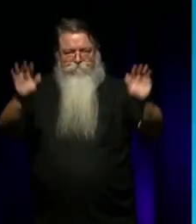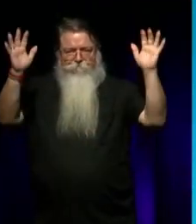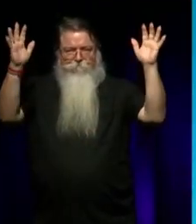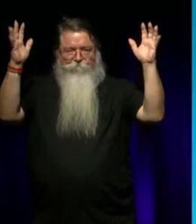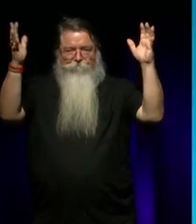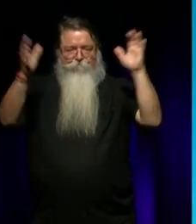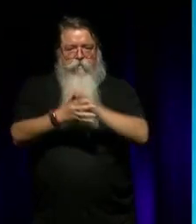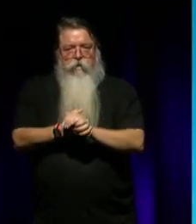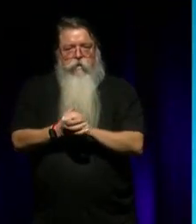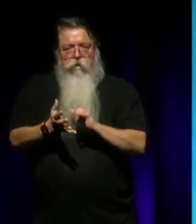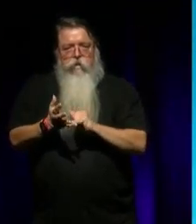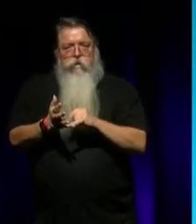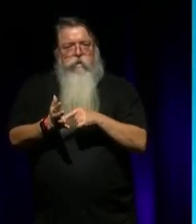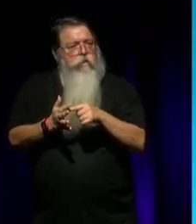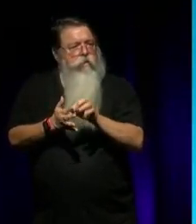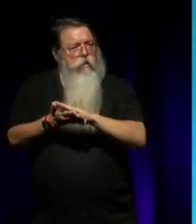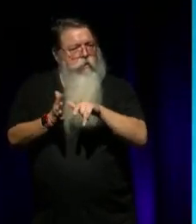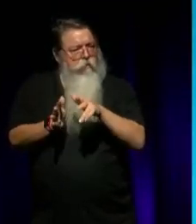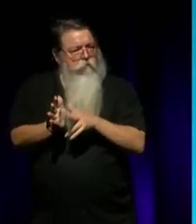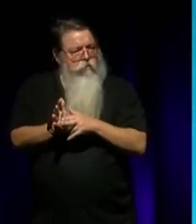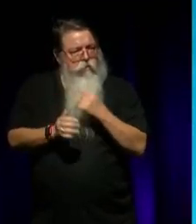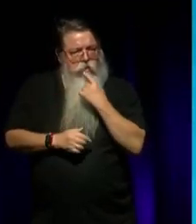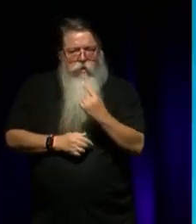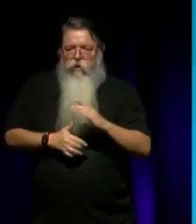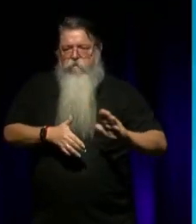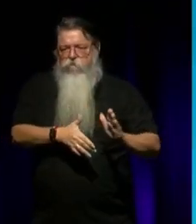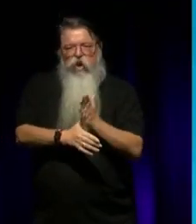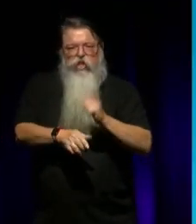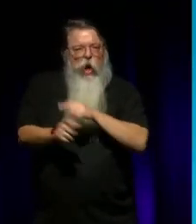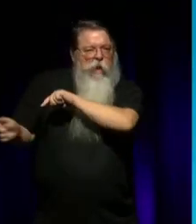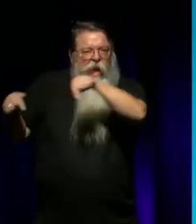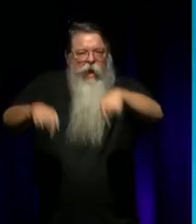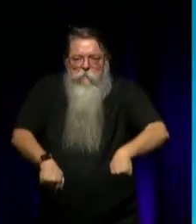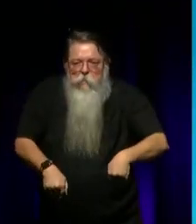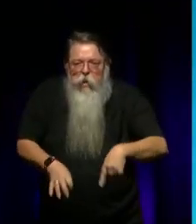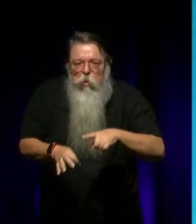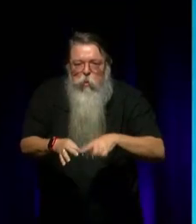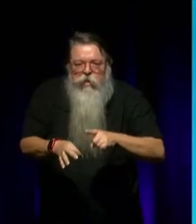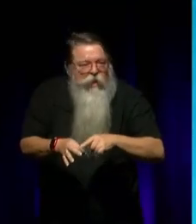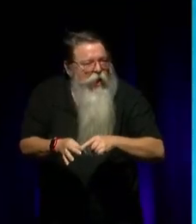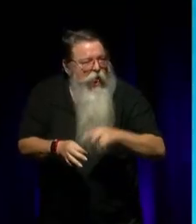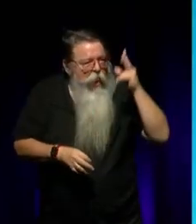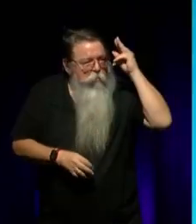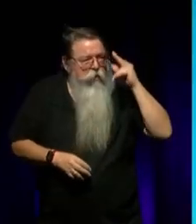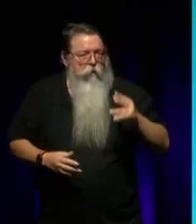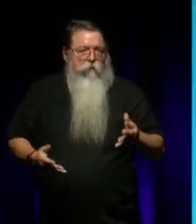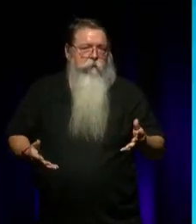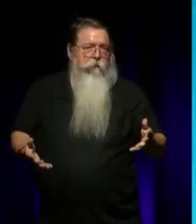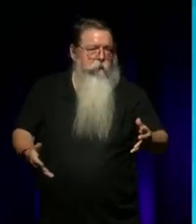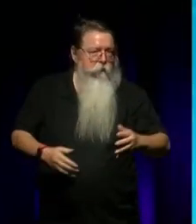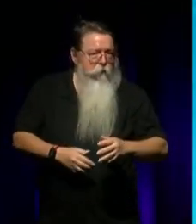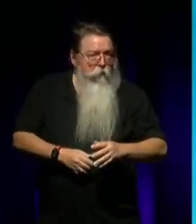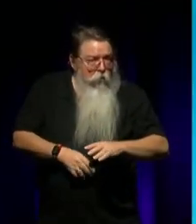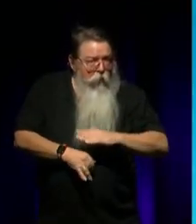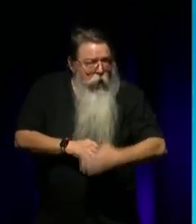So Stephen did admit to me earlier this is his first visit to the State Library of Queensland, but I'm sure it will not be his last. So